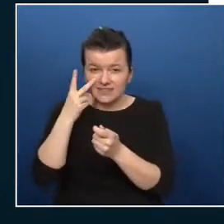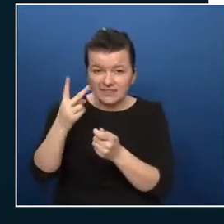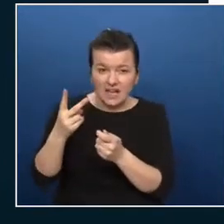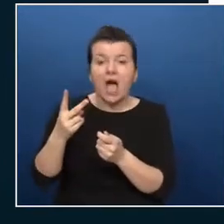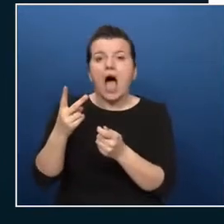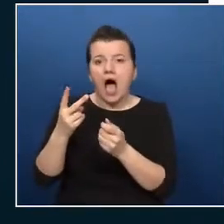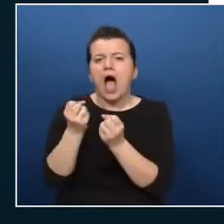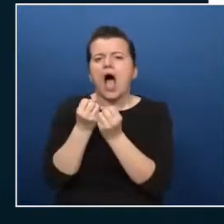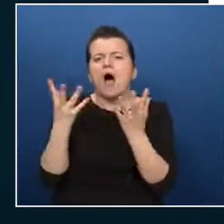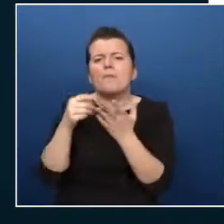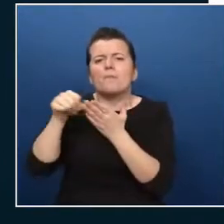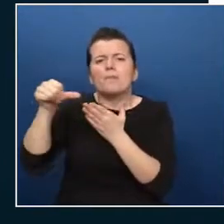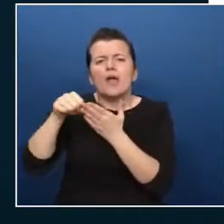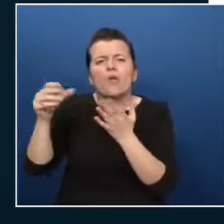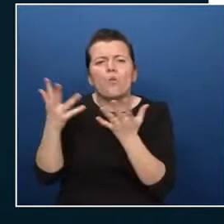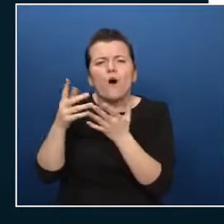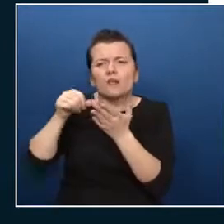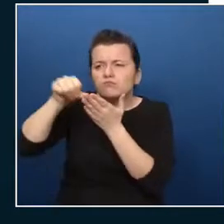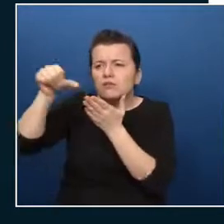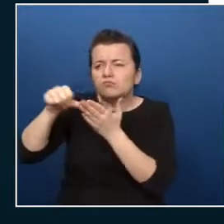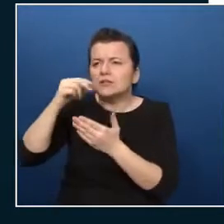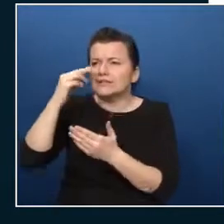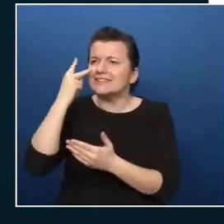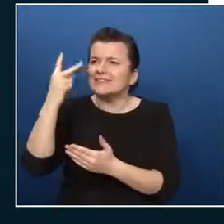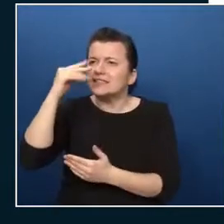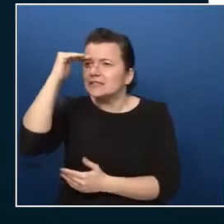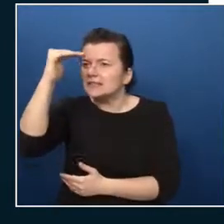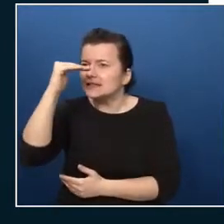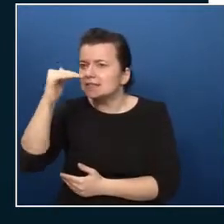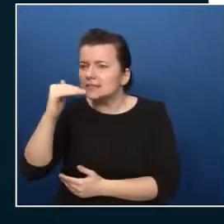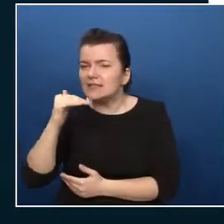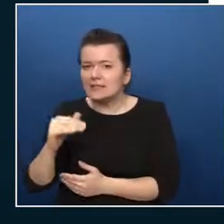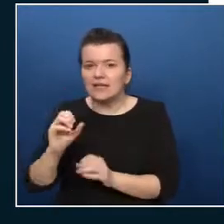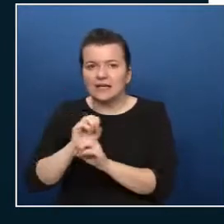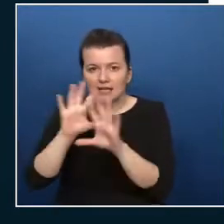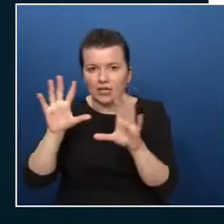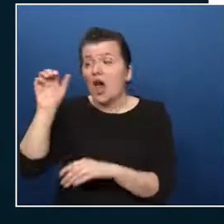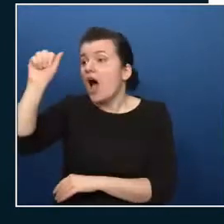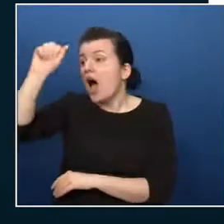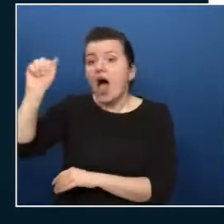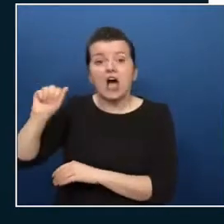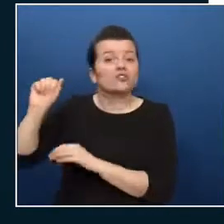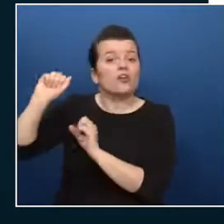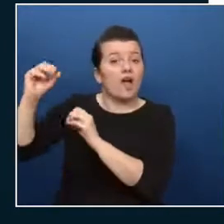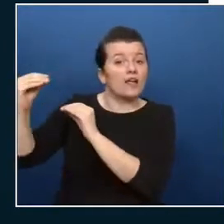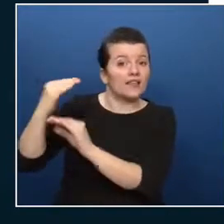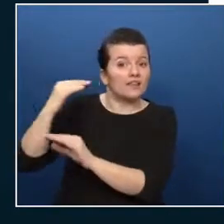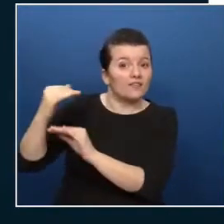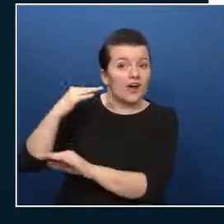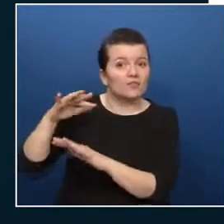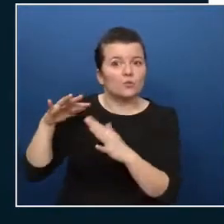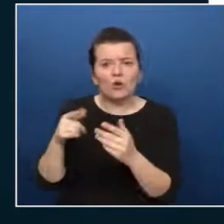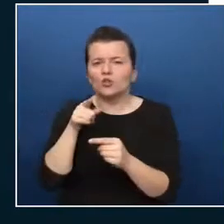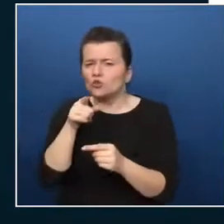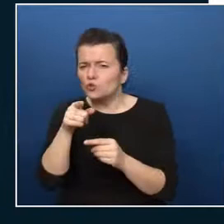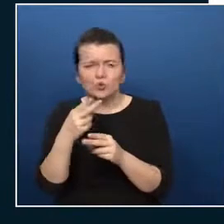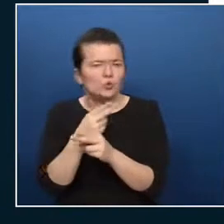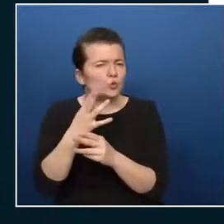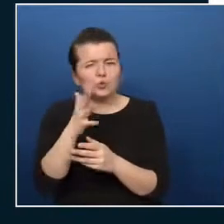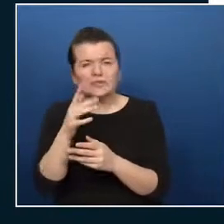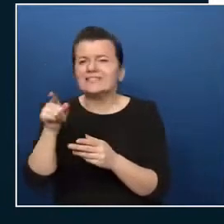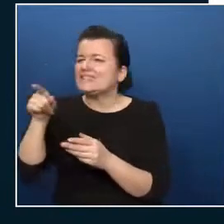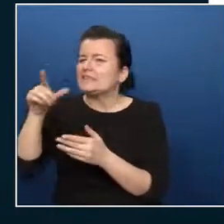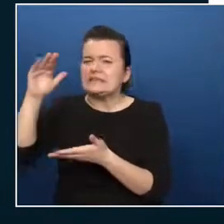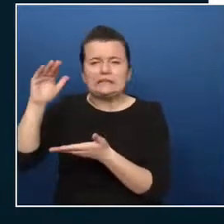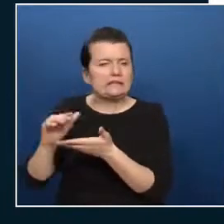and is integrated with Azure Advisor that advises you on underutilized resources so